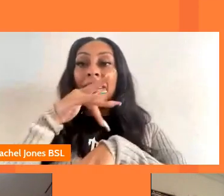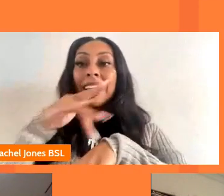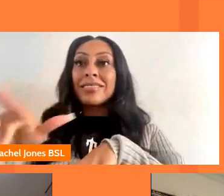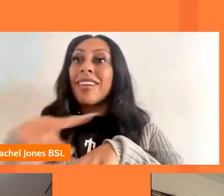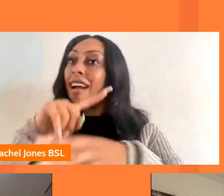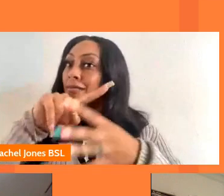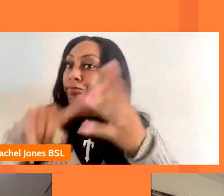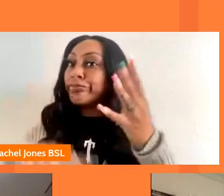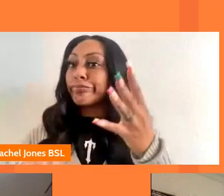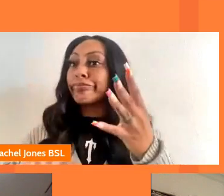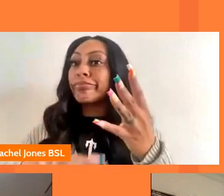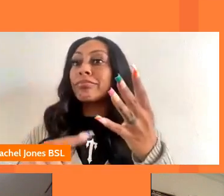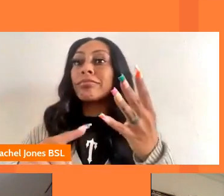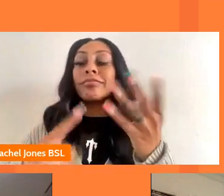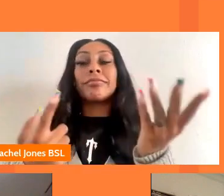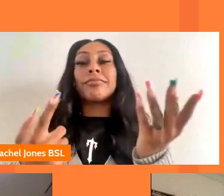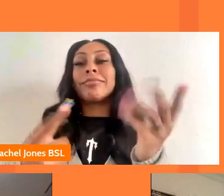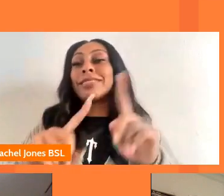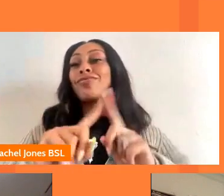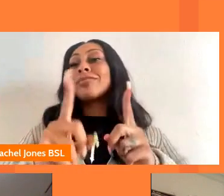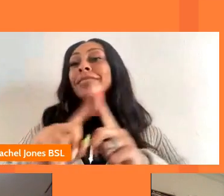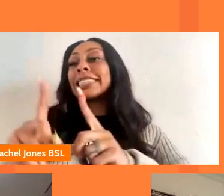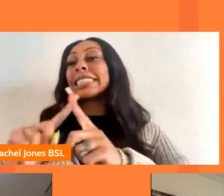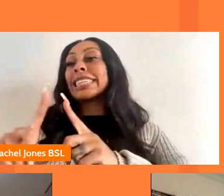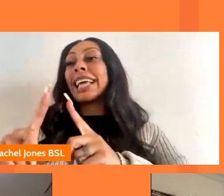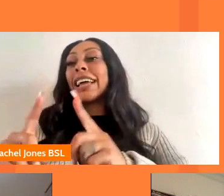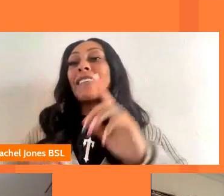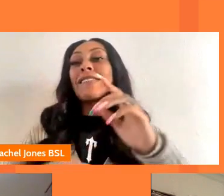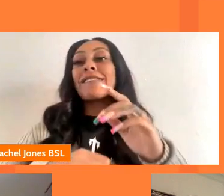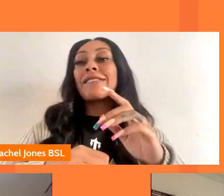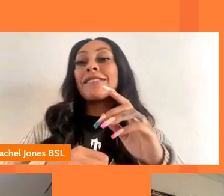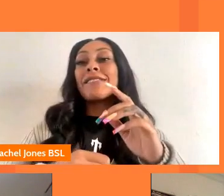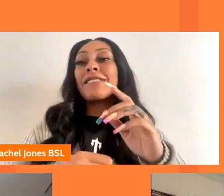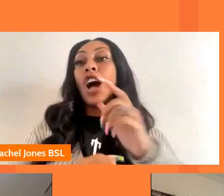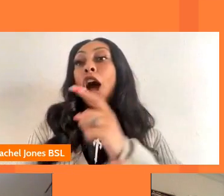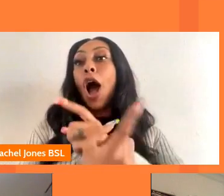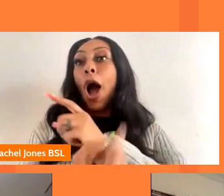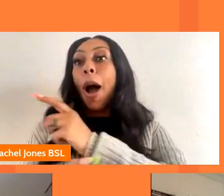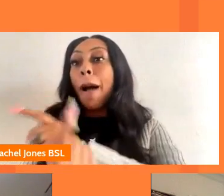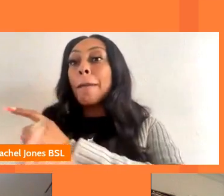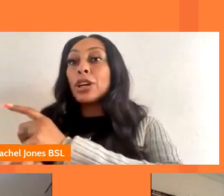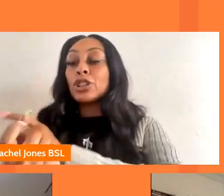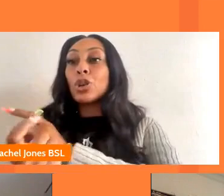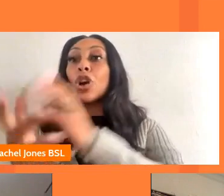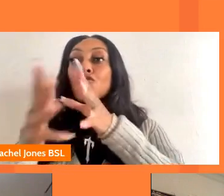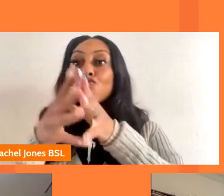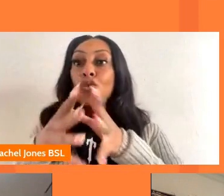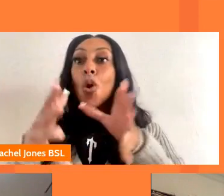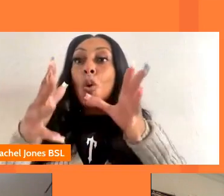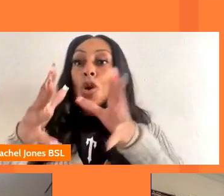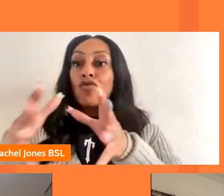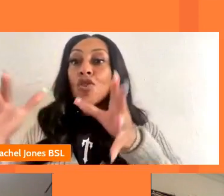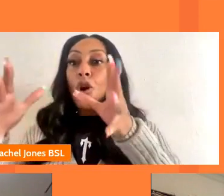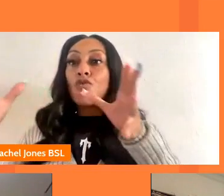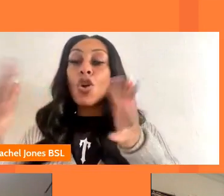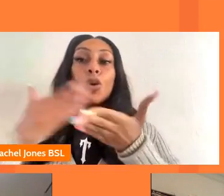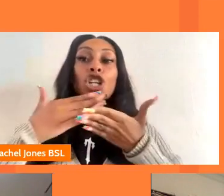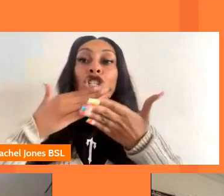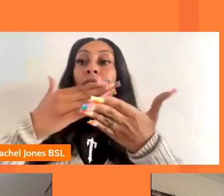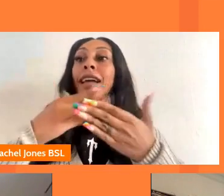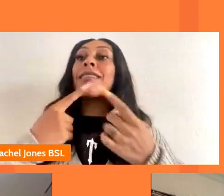range of opportunities growing for for where and how uh people can share and tell their stories